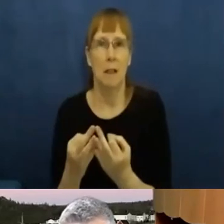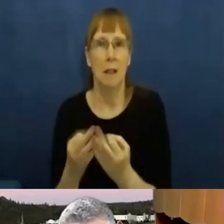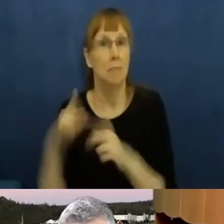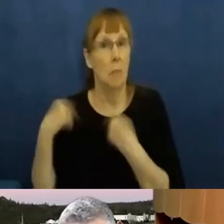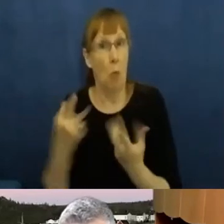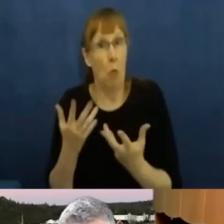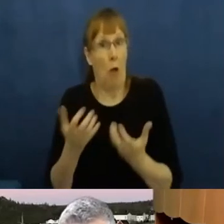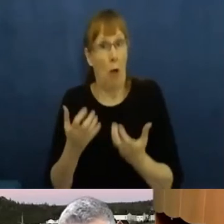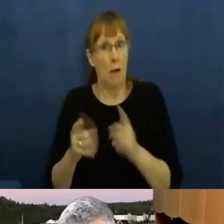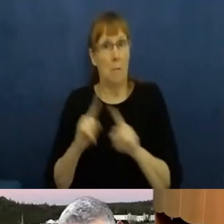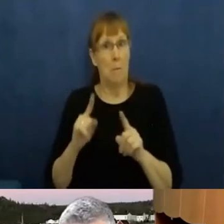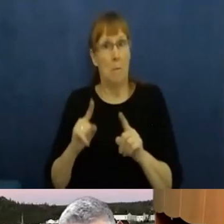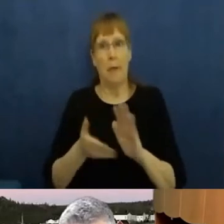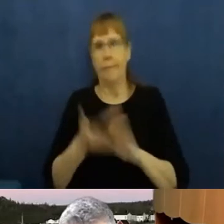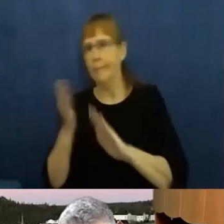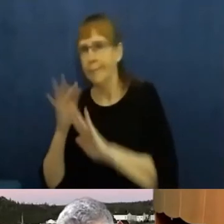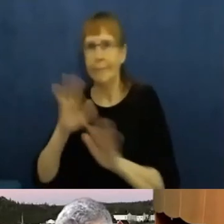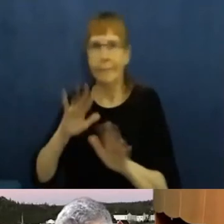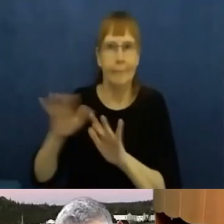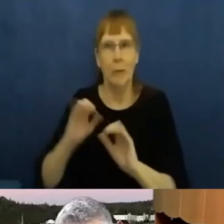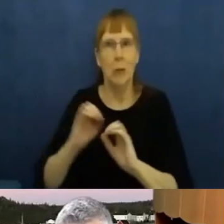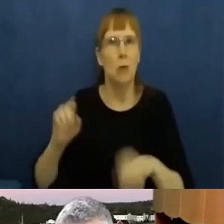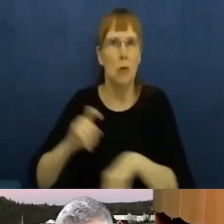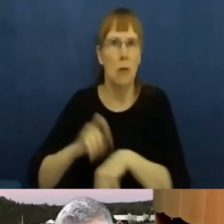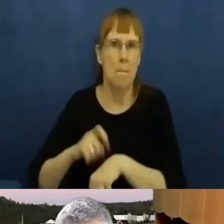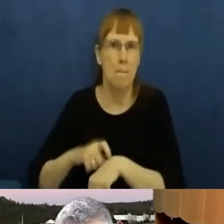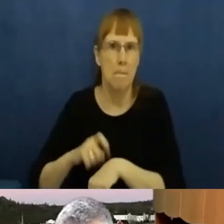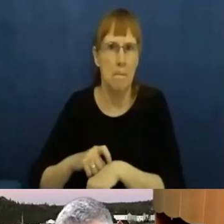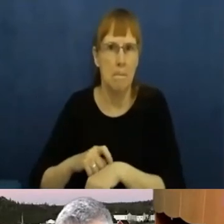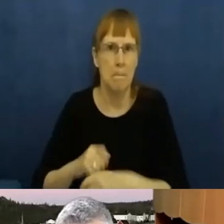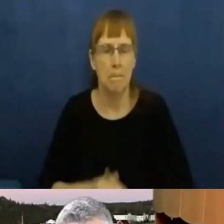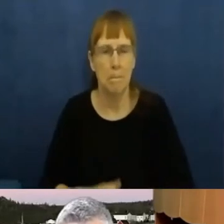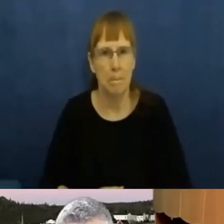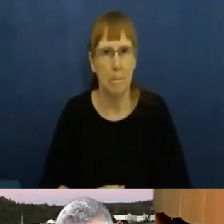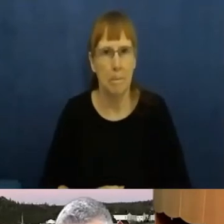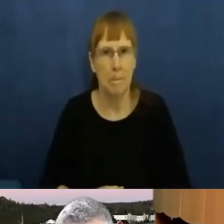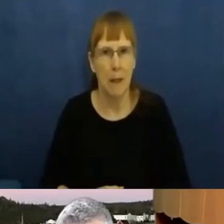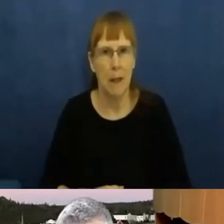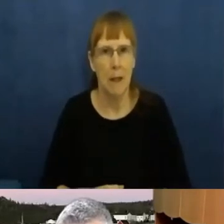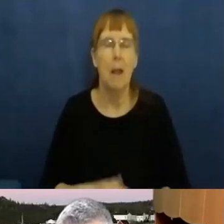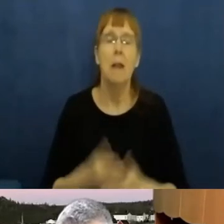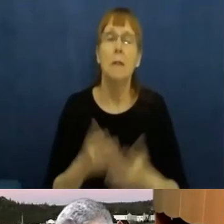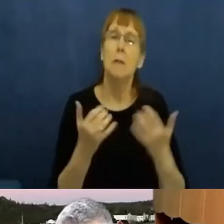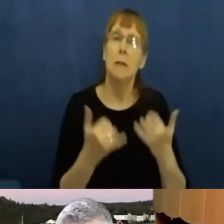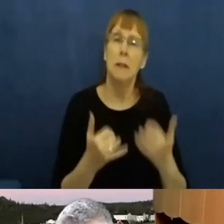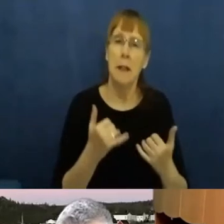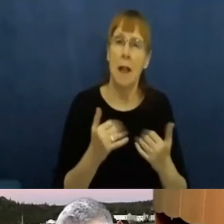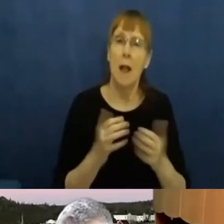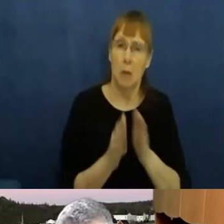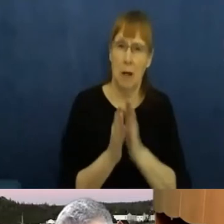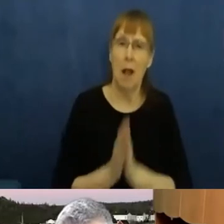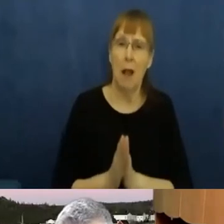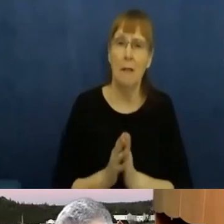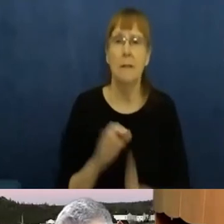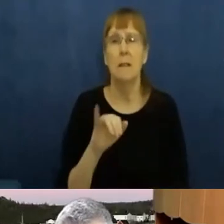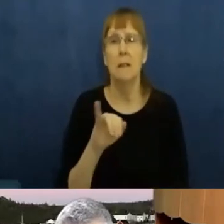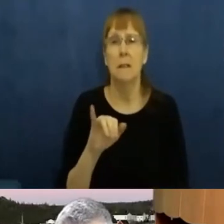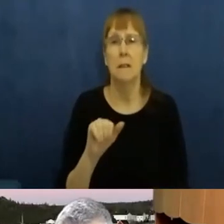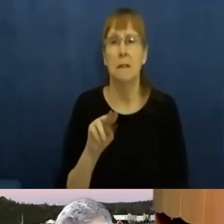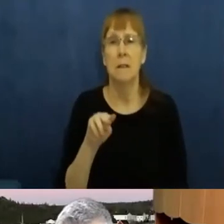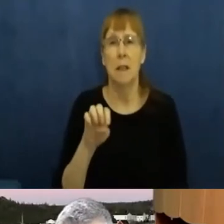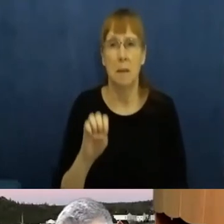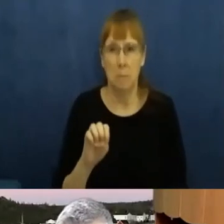for our commentator to help pull together all of these threads that have, have come from these